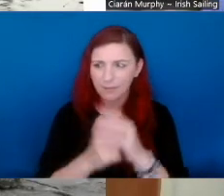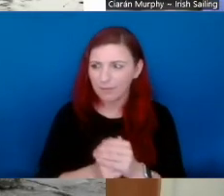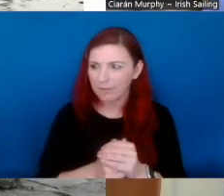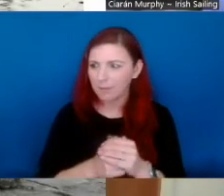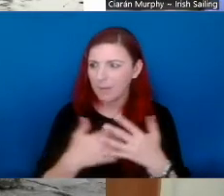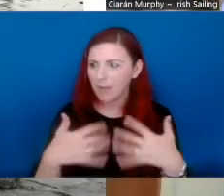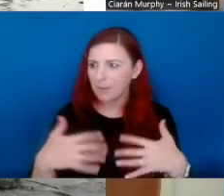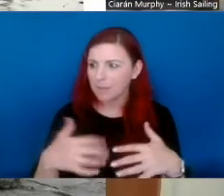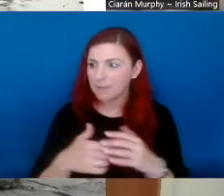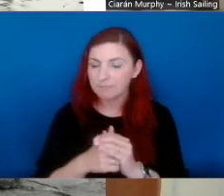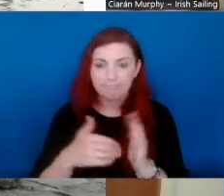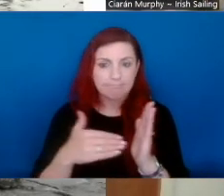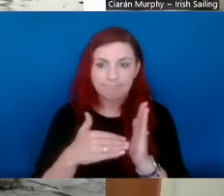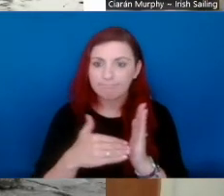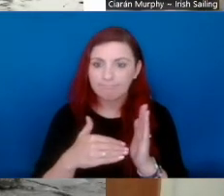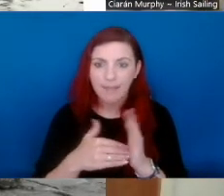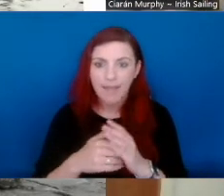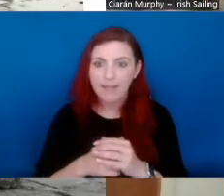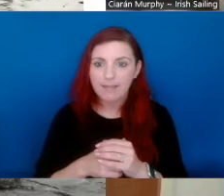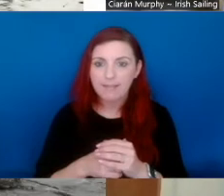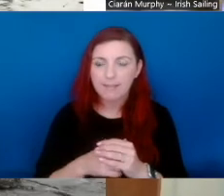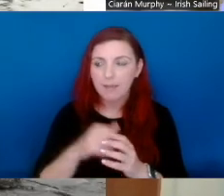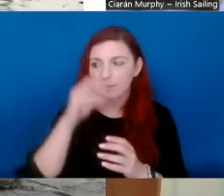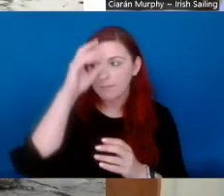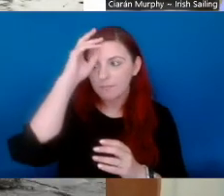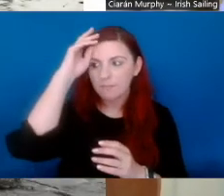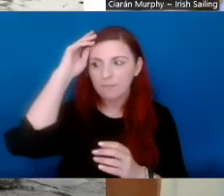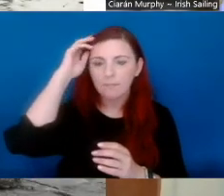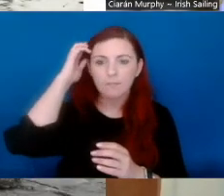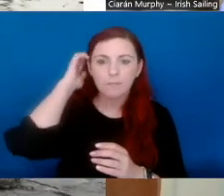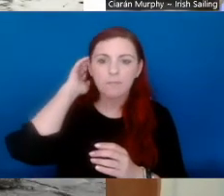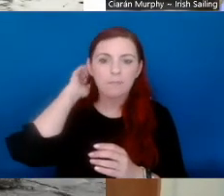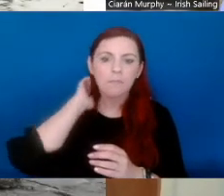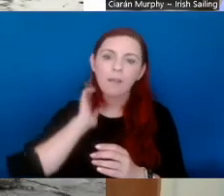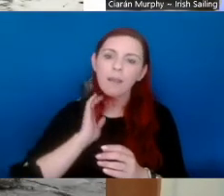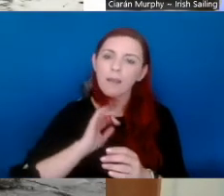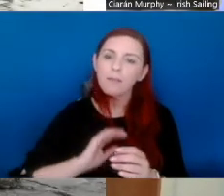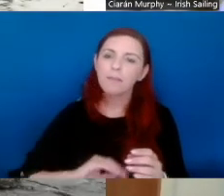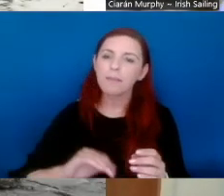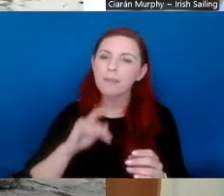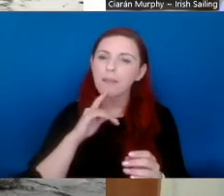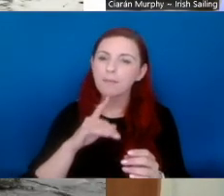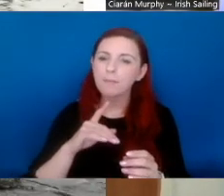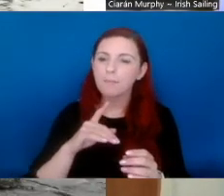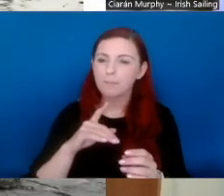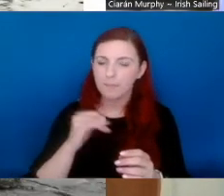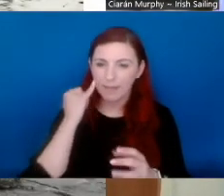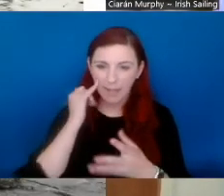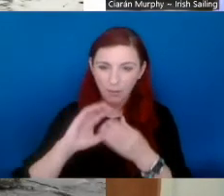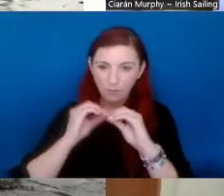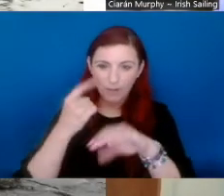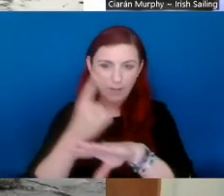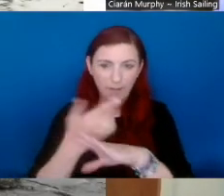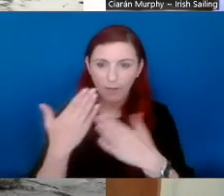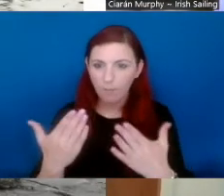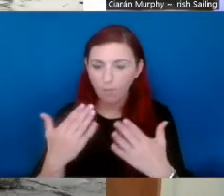Yeah, absolutely. The innovation is amazing. We're currently at